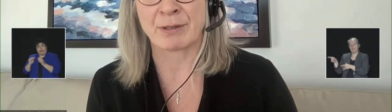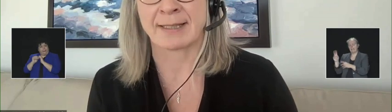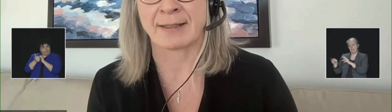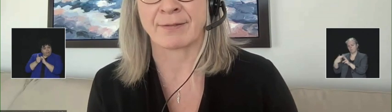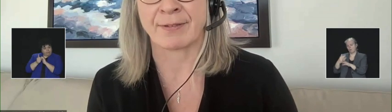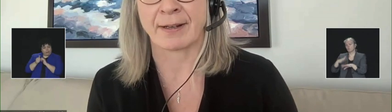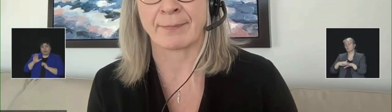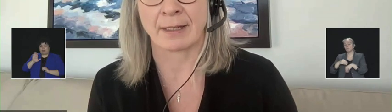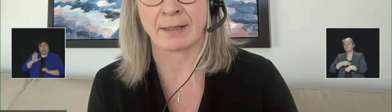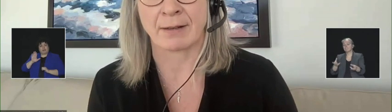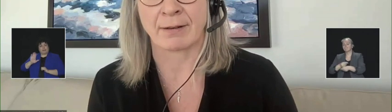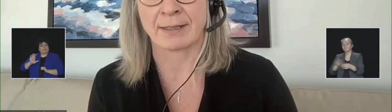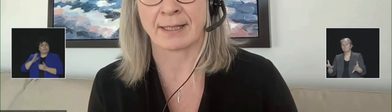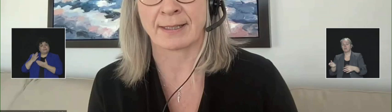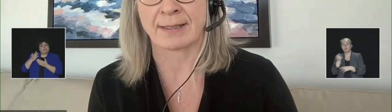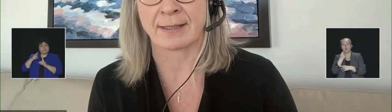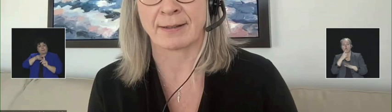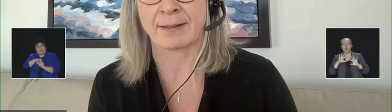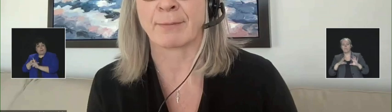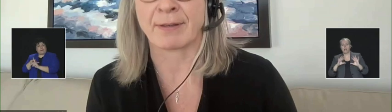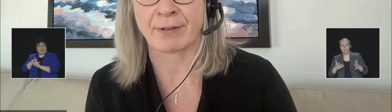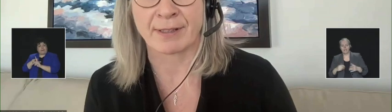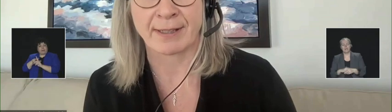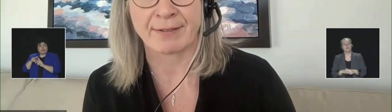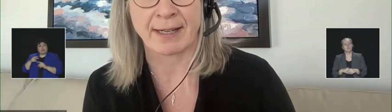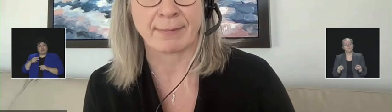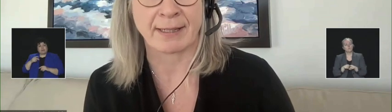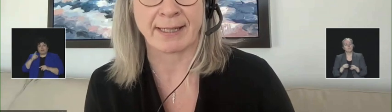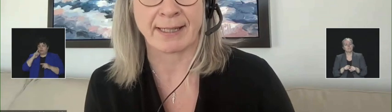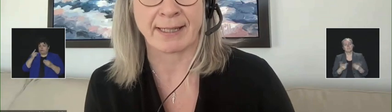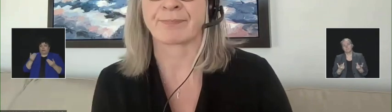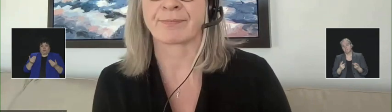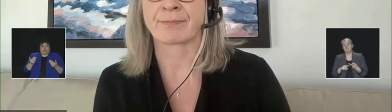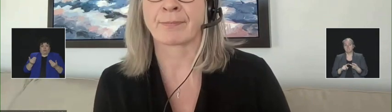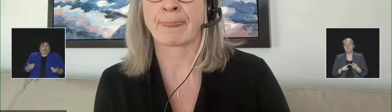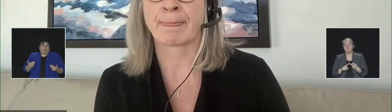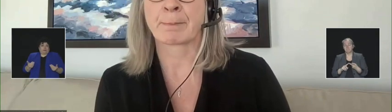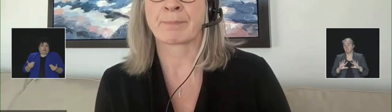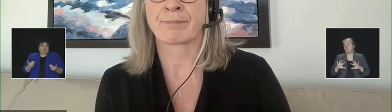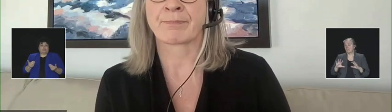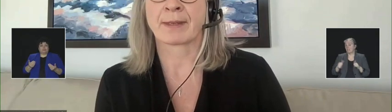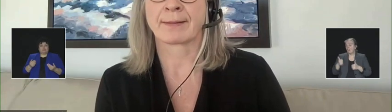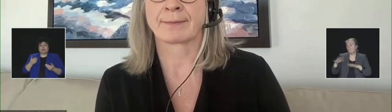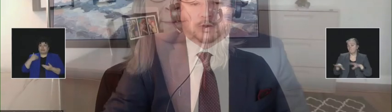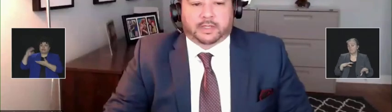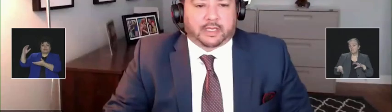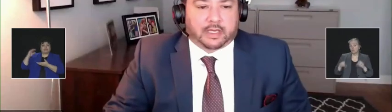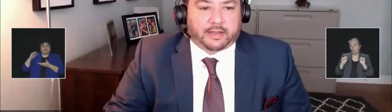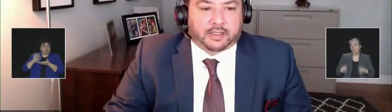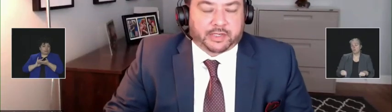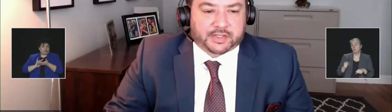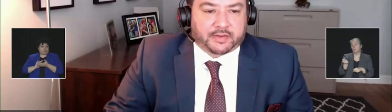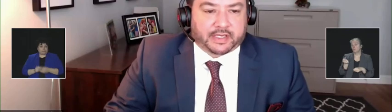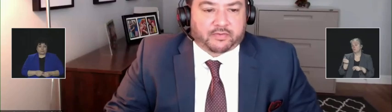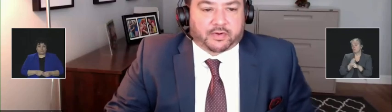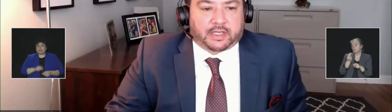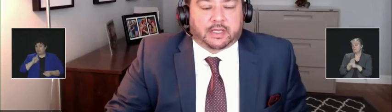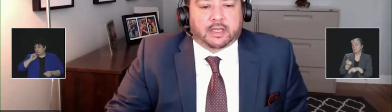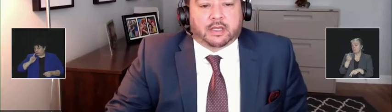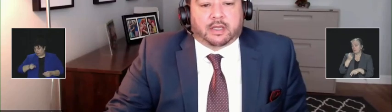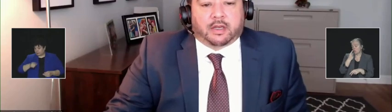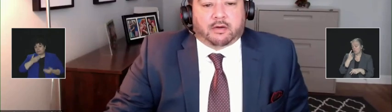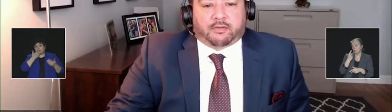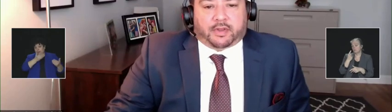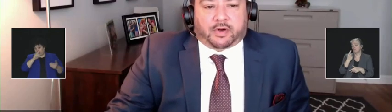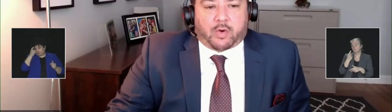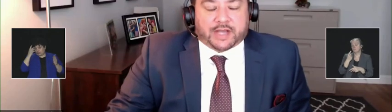context that we've received that medication. Absolutely. Thank you, Minister. And thank you for